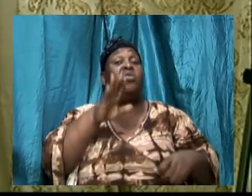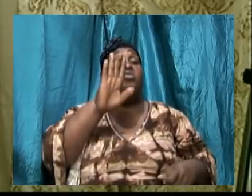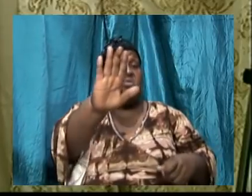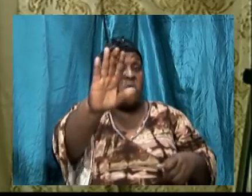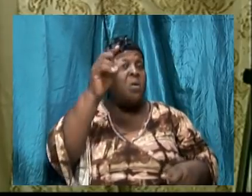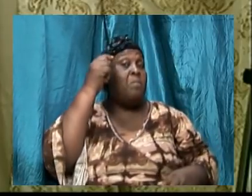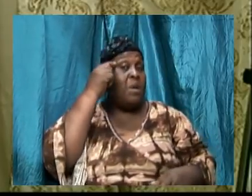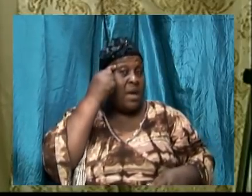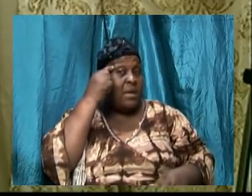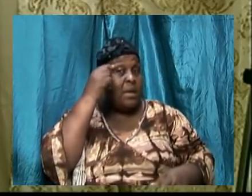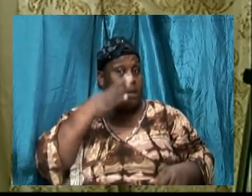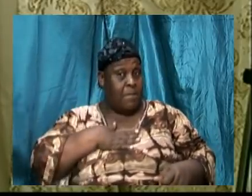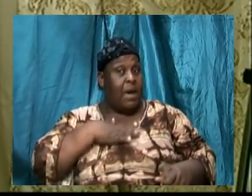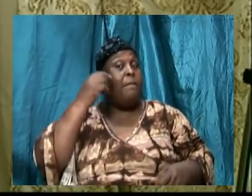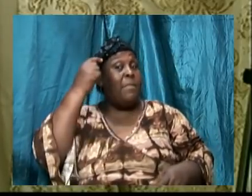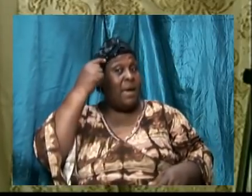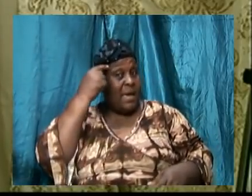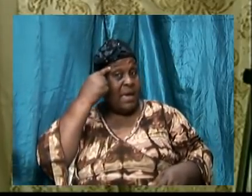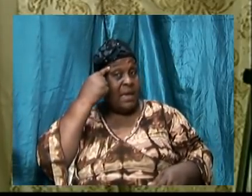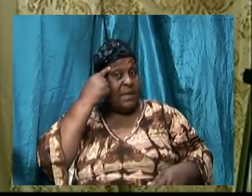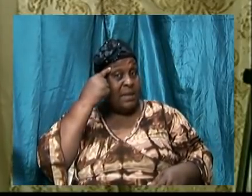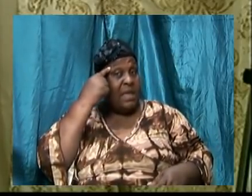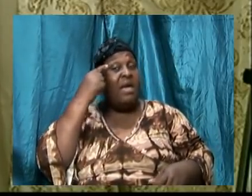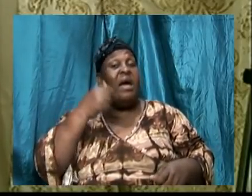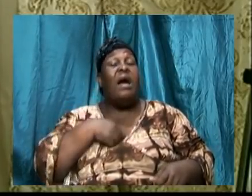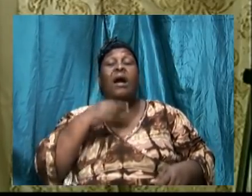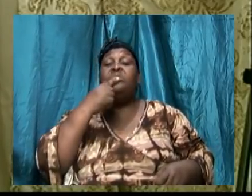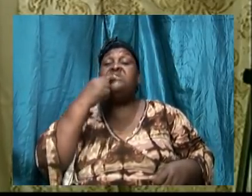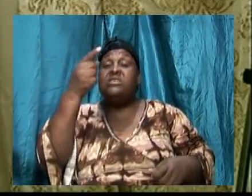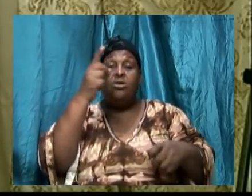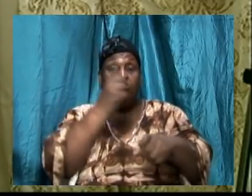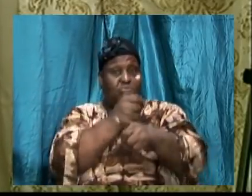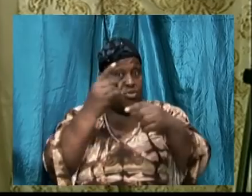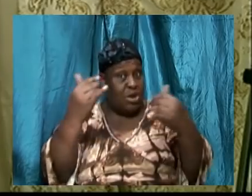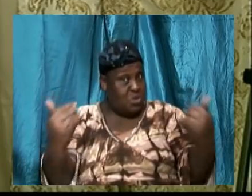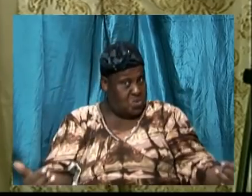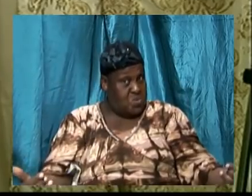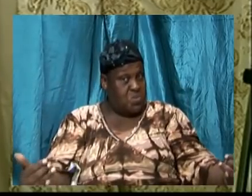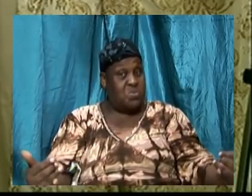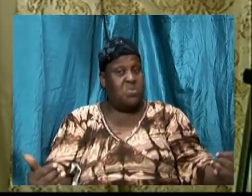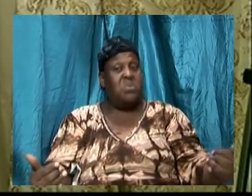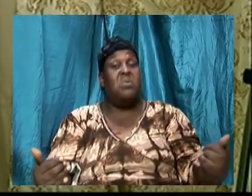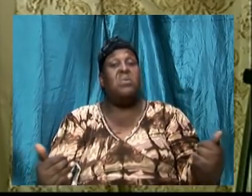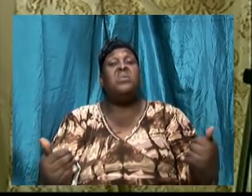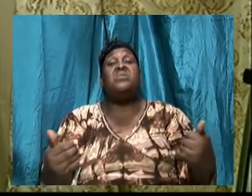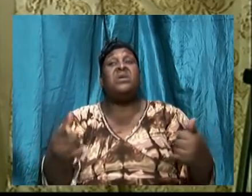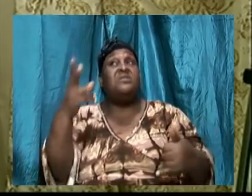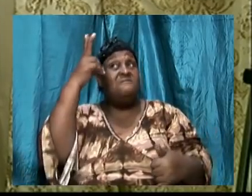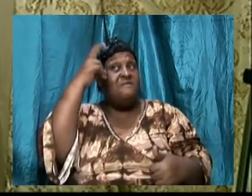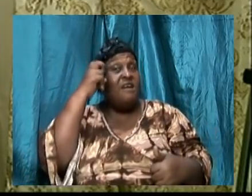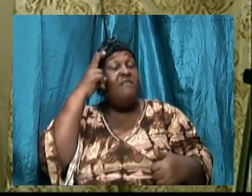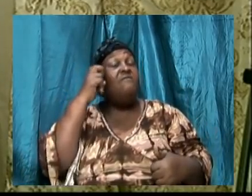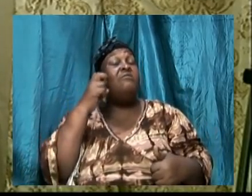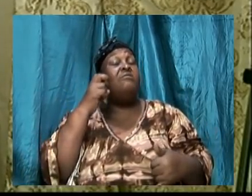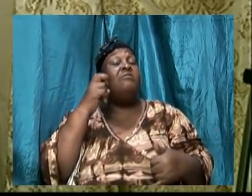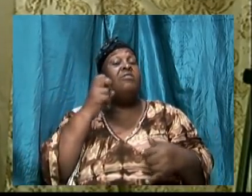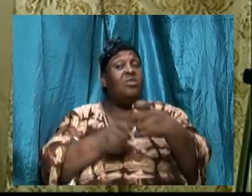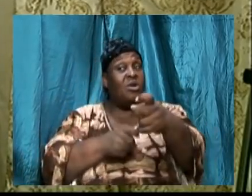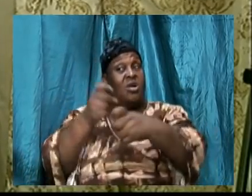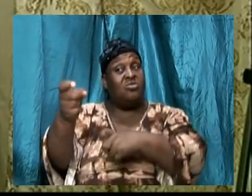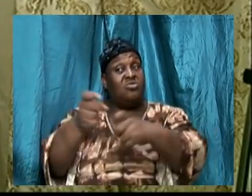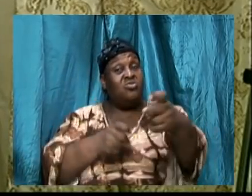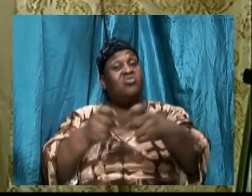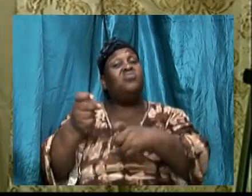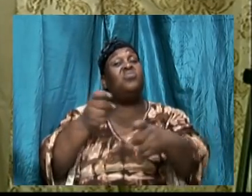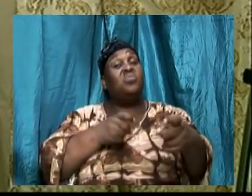mind, I declare to us right now that he controls us. He